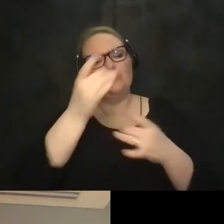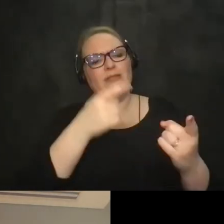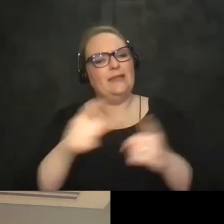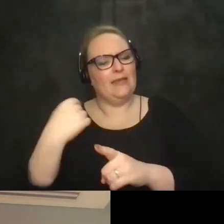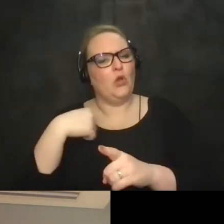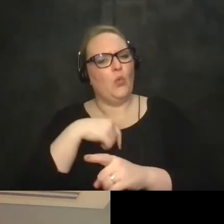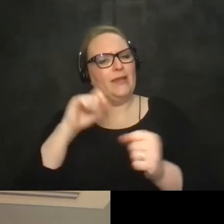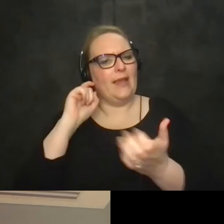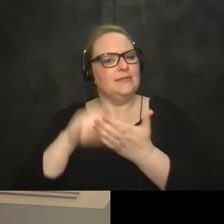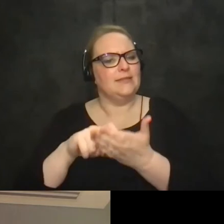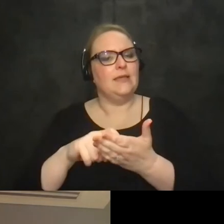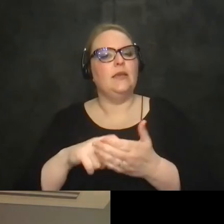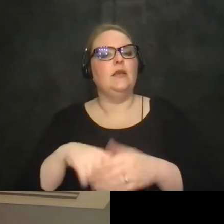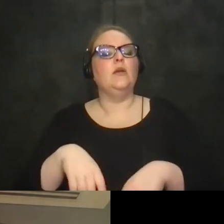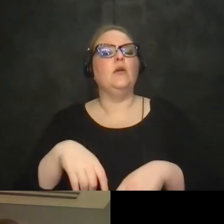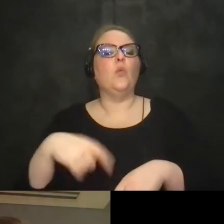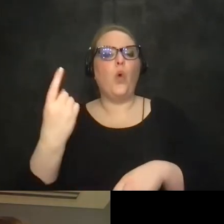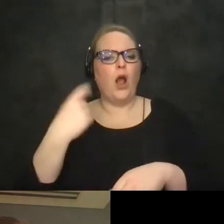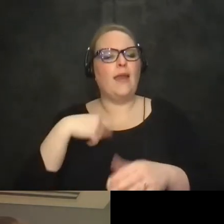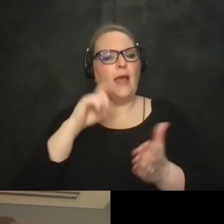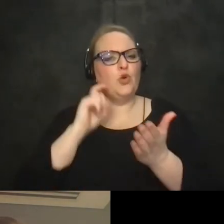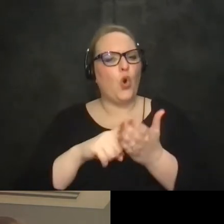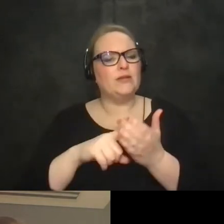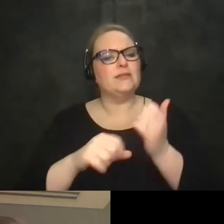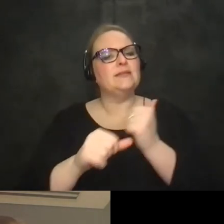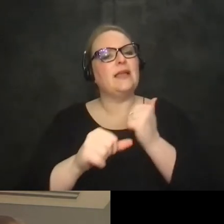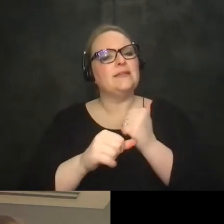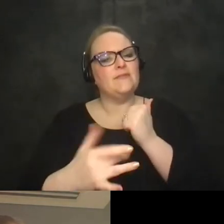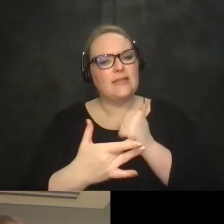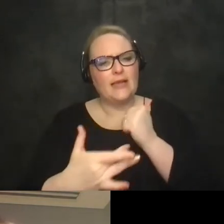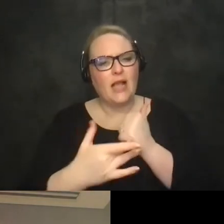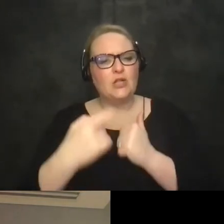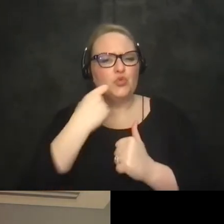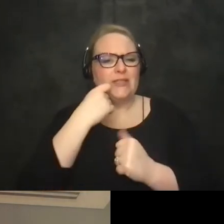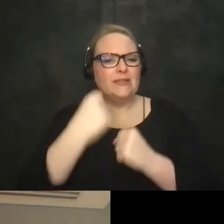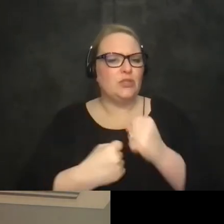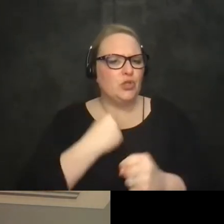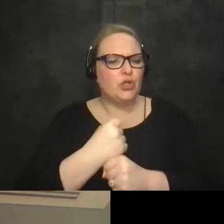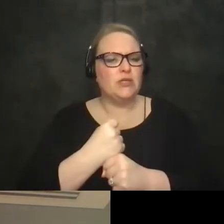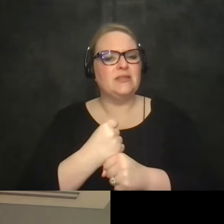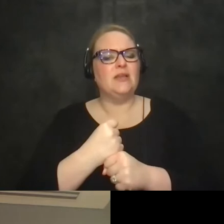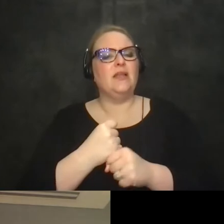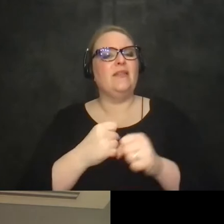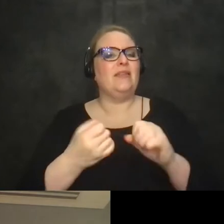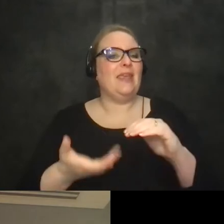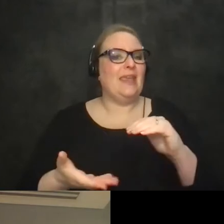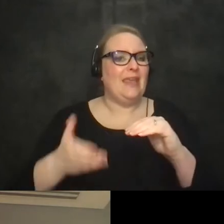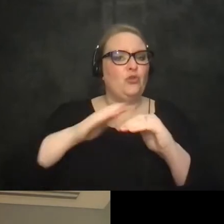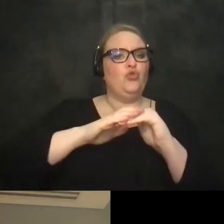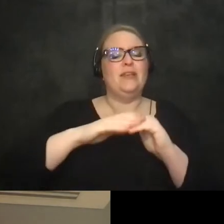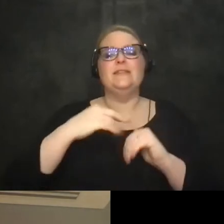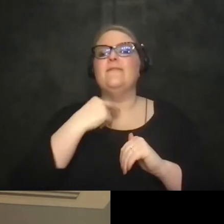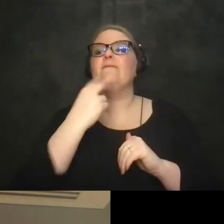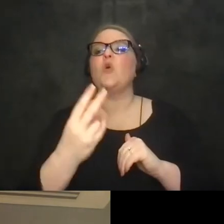see i mean for me one of the interesting things that's happened in assistive technology in recent years has been the growth of uh voice control